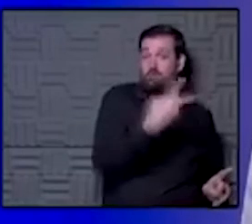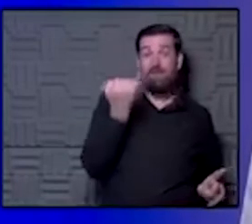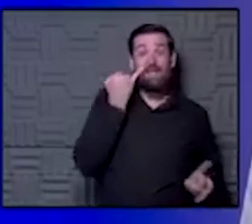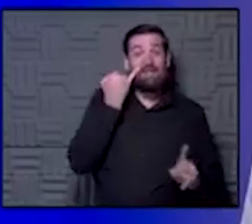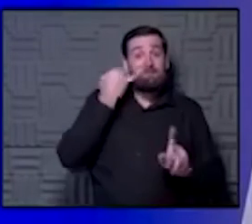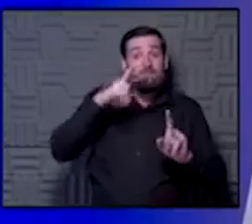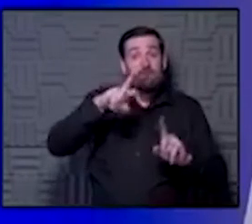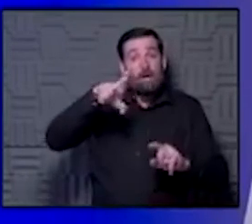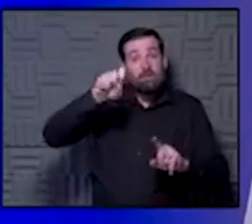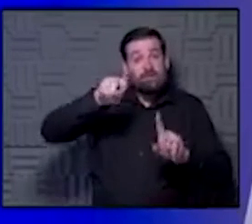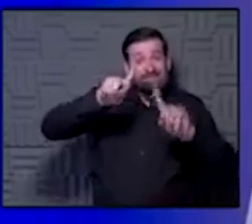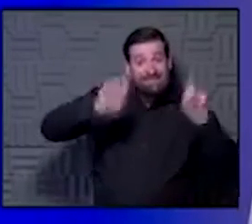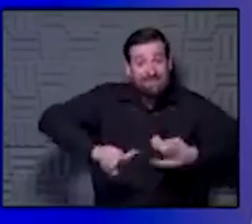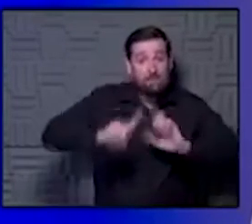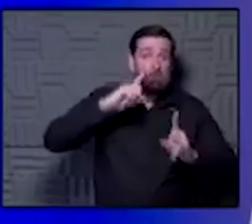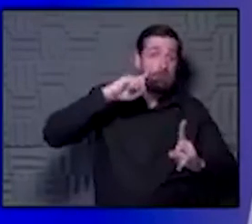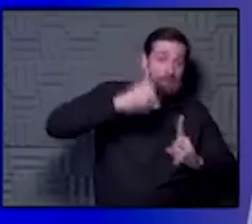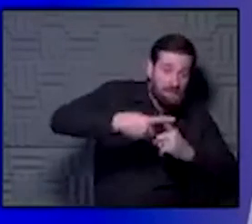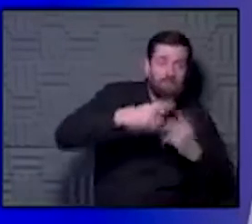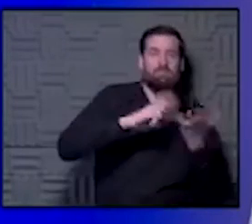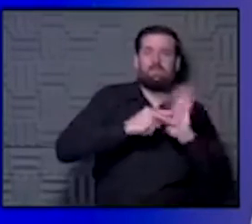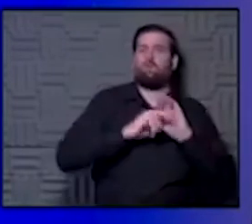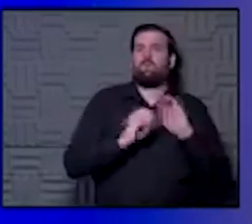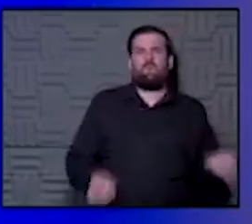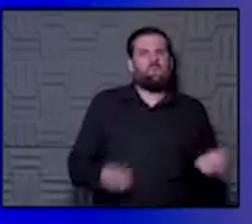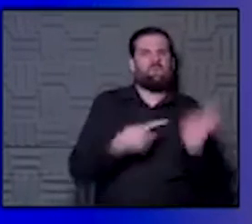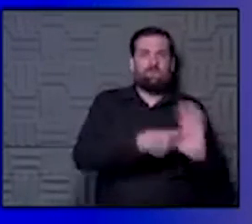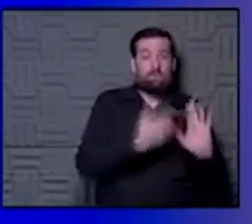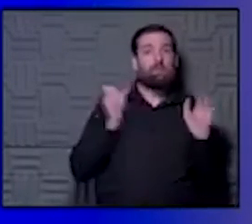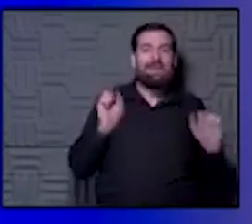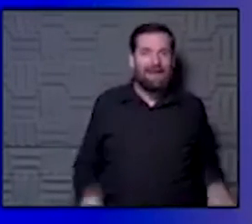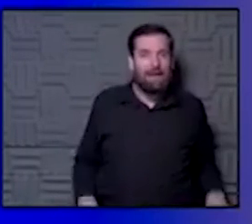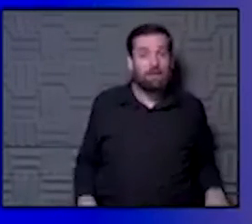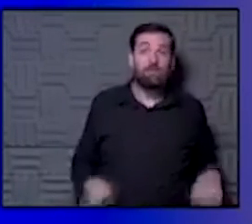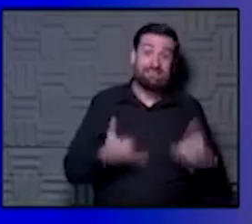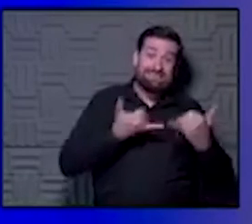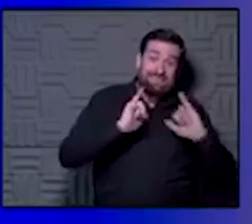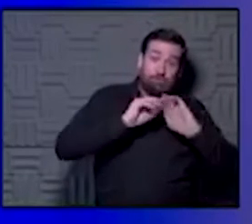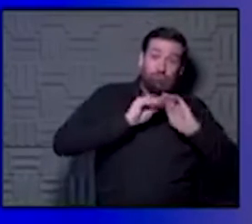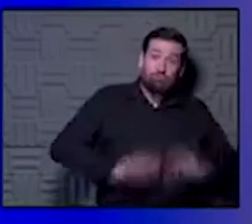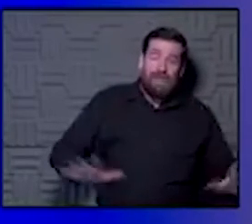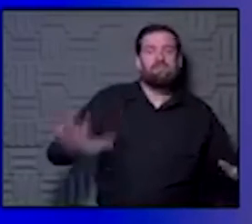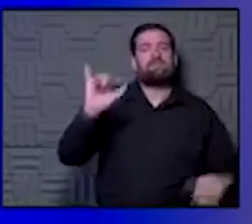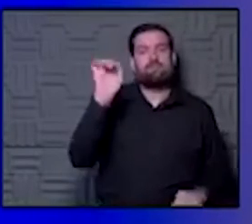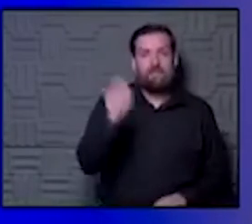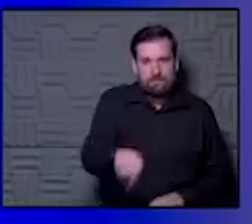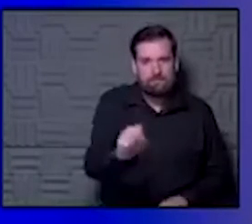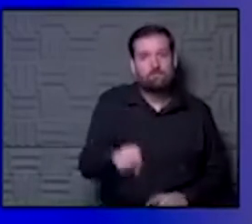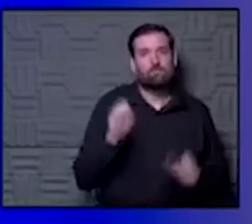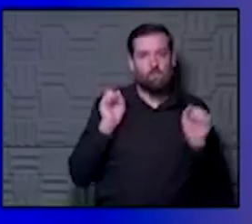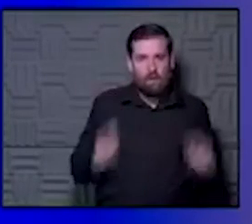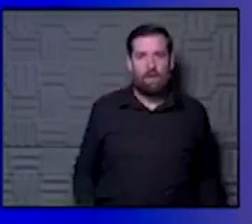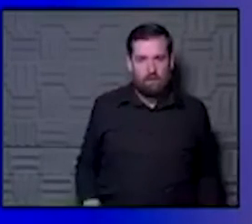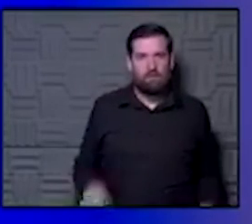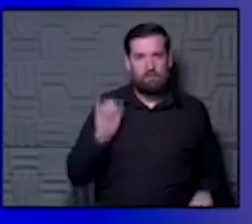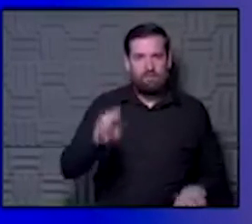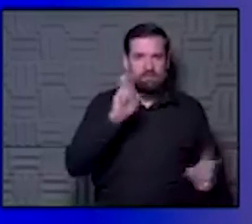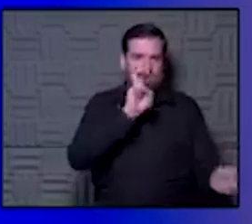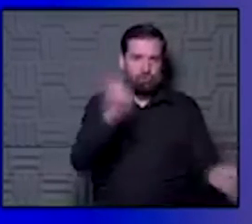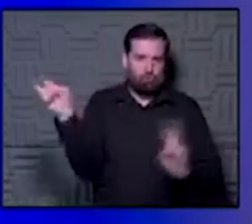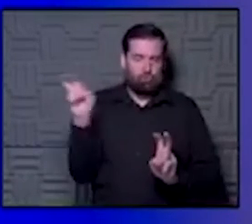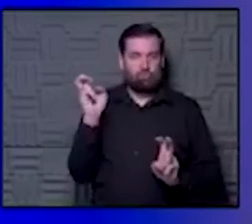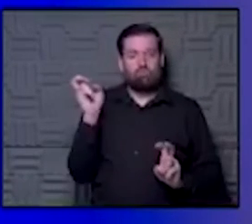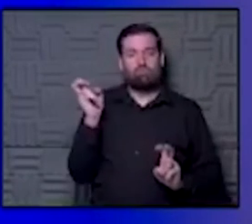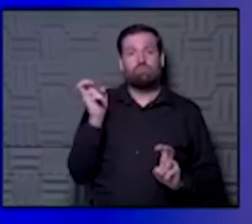you may not have any symptoms whatsoever, but that does not mean you cannot spread it. And that is the big issue here. And so it is important to stay